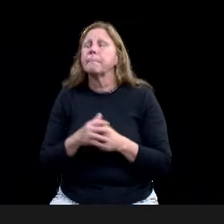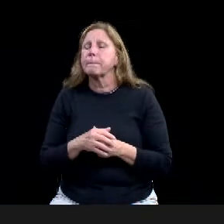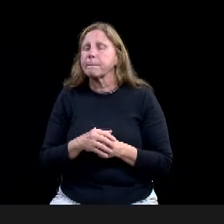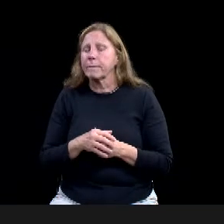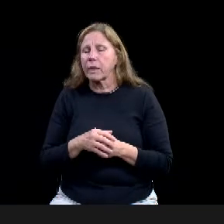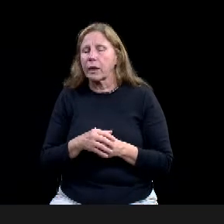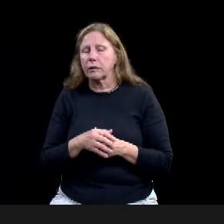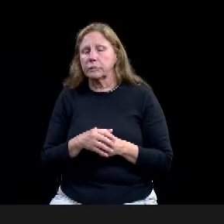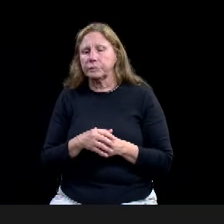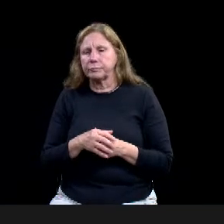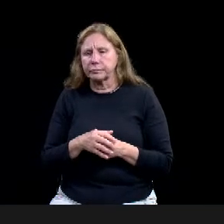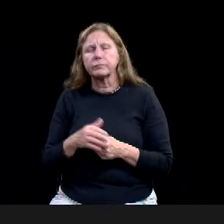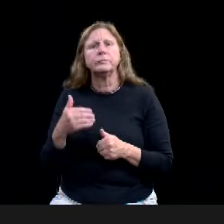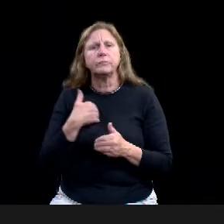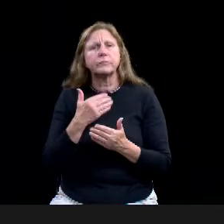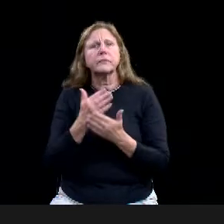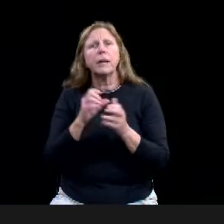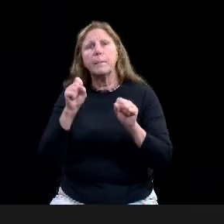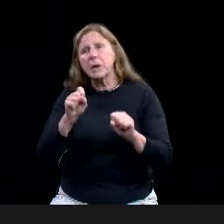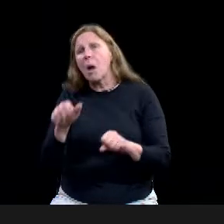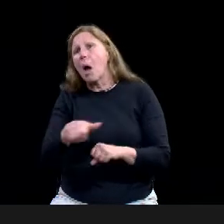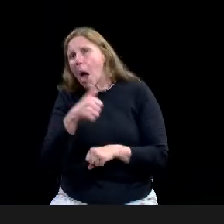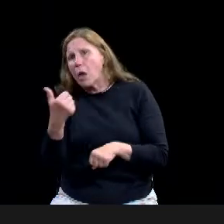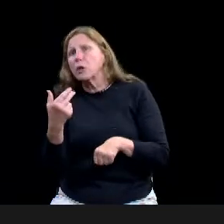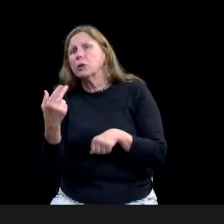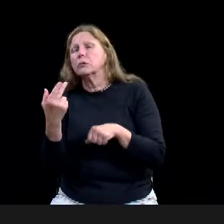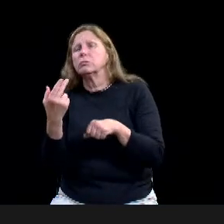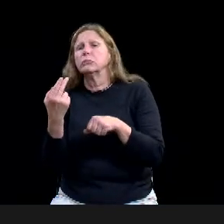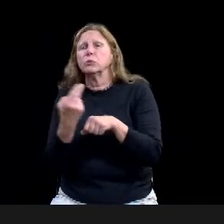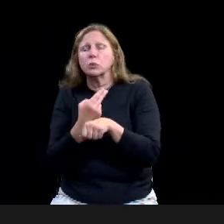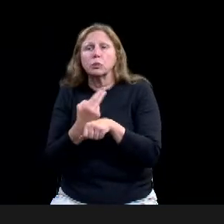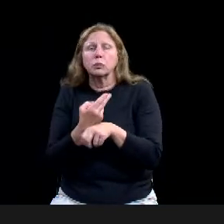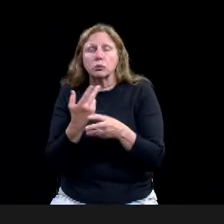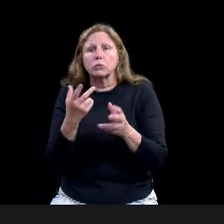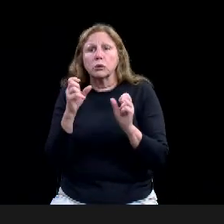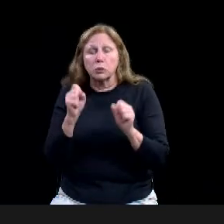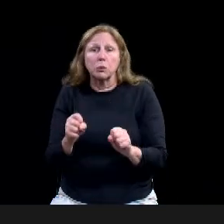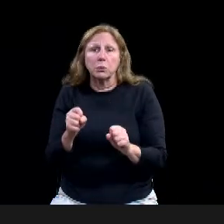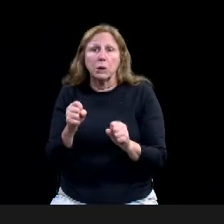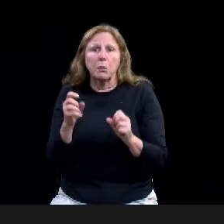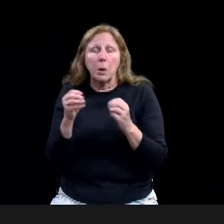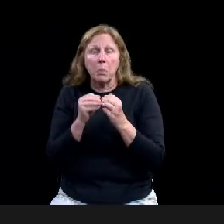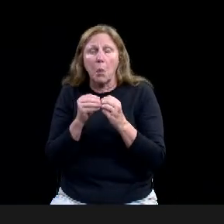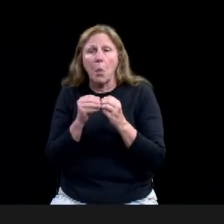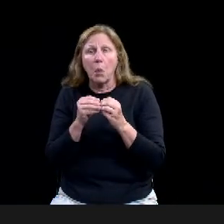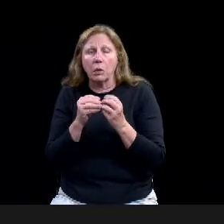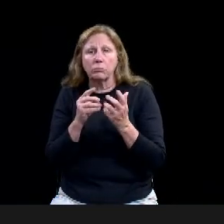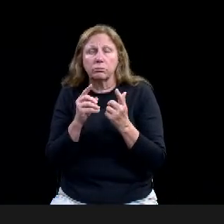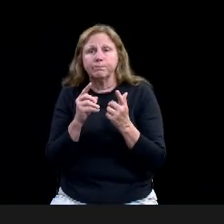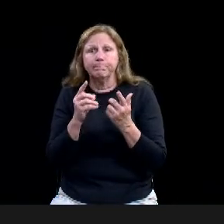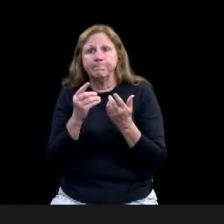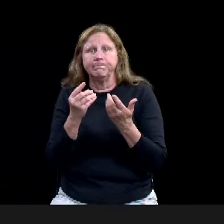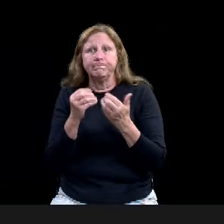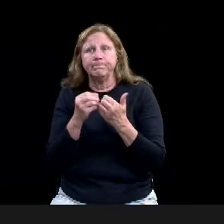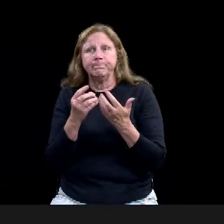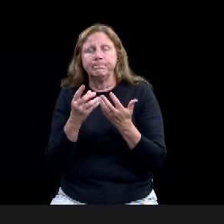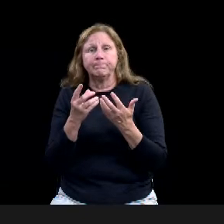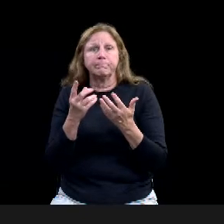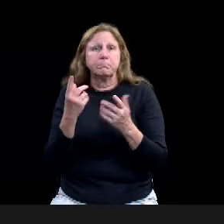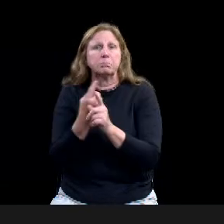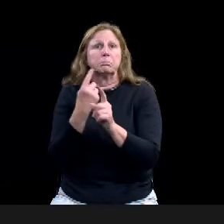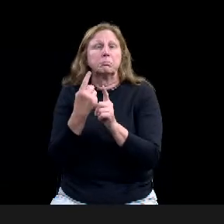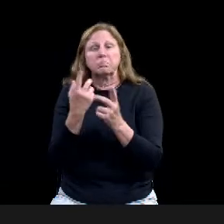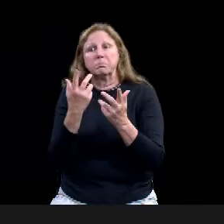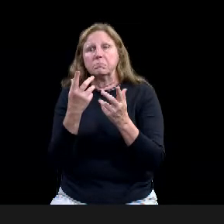but, uh, because this area is still predominantly single-family, we feel like the O3 zoning made the most sense there because it, it